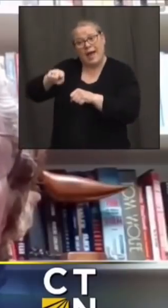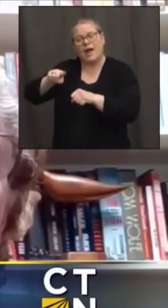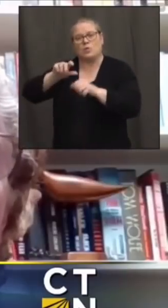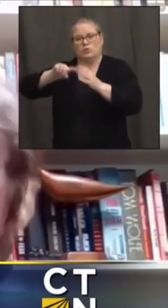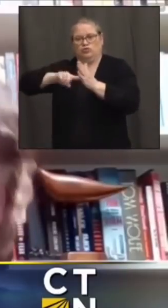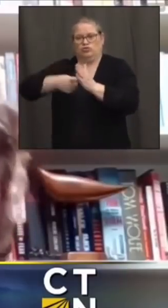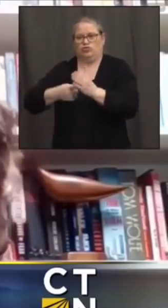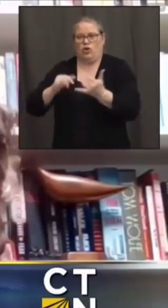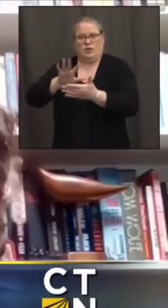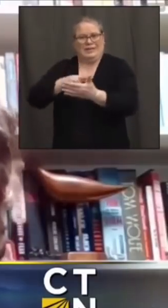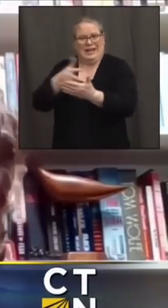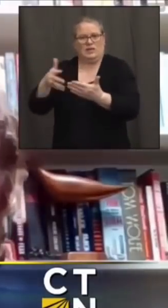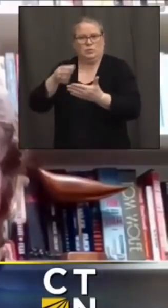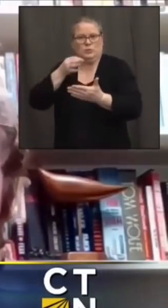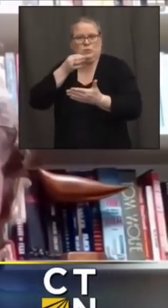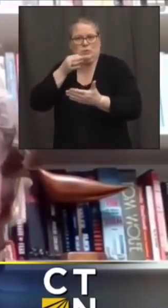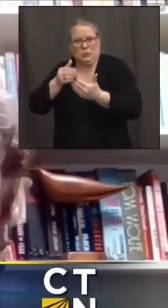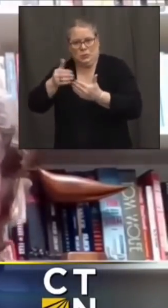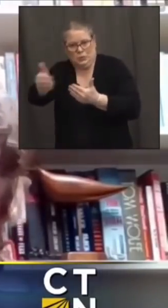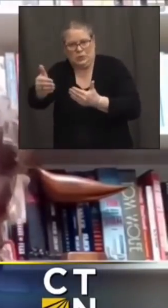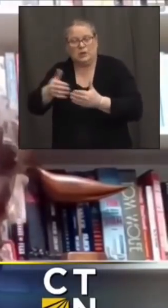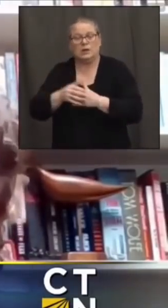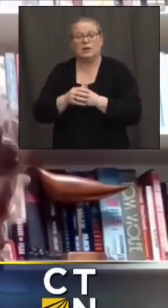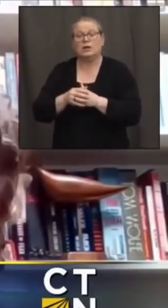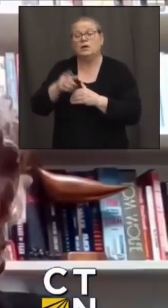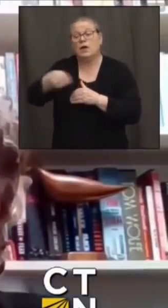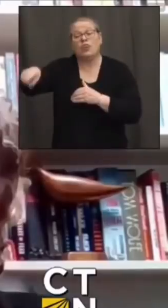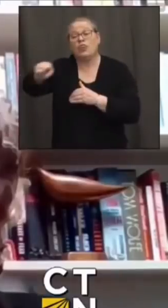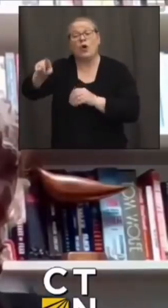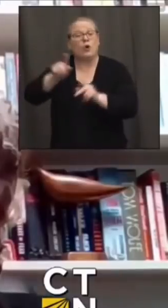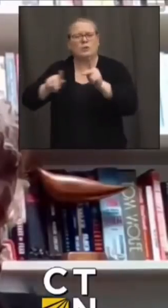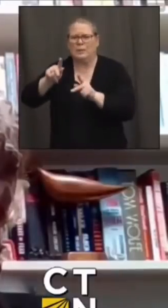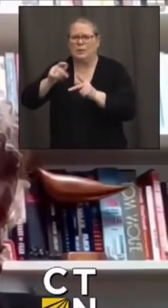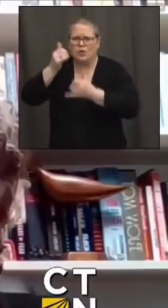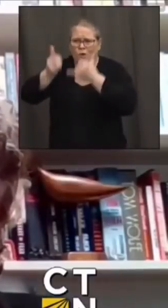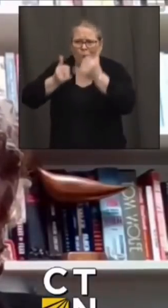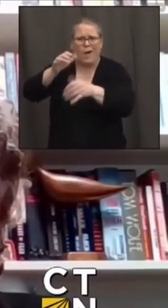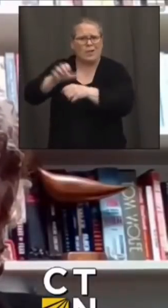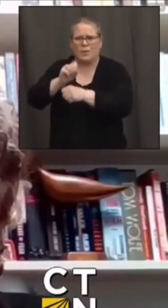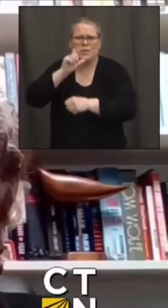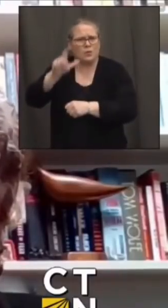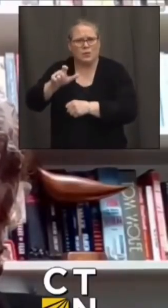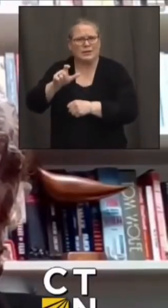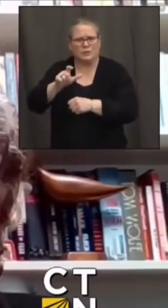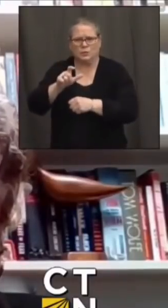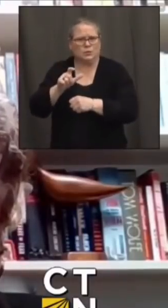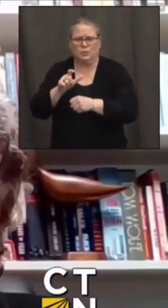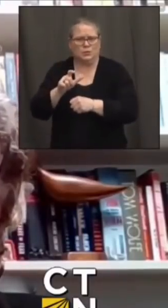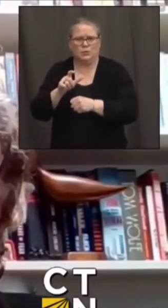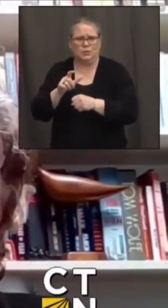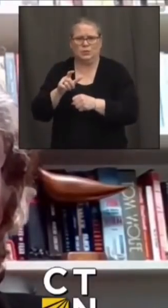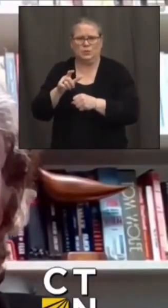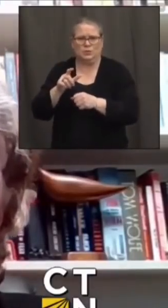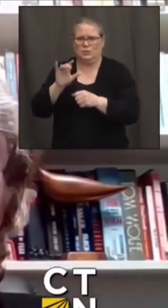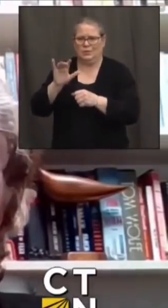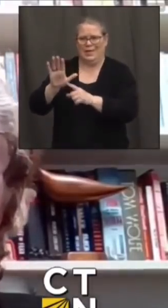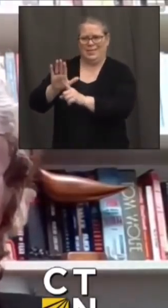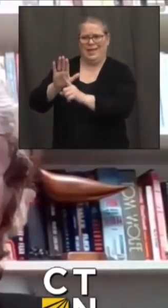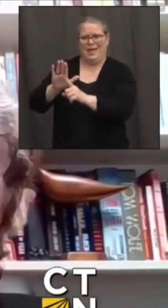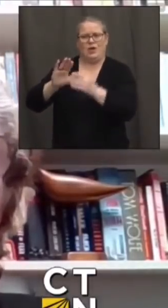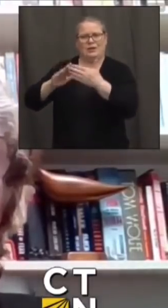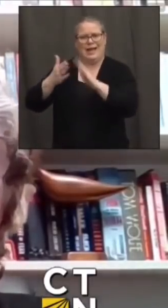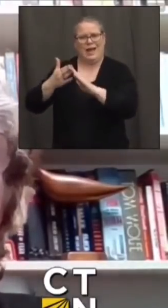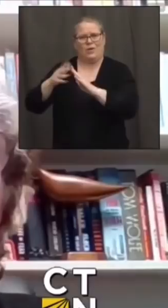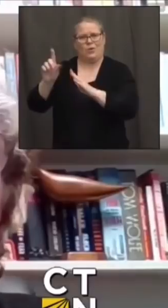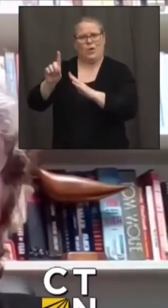uh those individuals obviously don't need to make a phone call uh to get scheduled right the the local health department